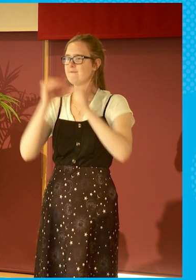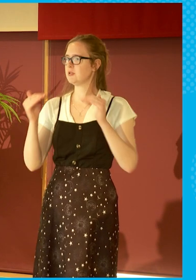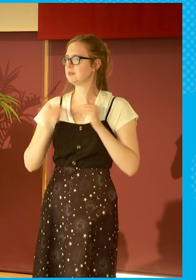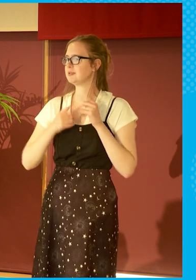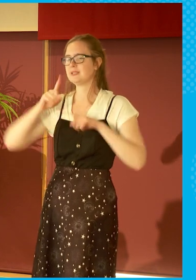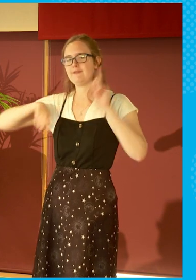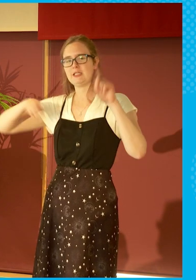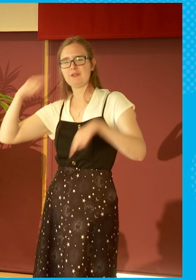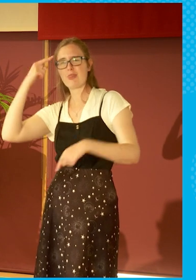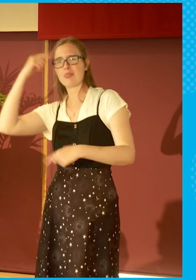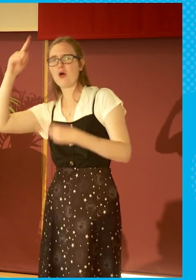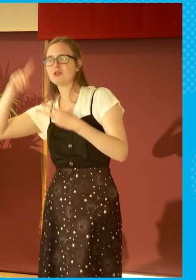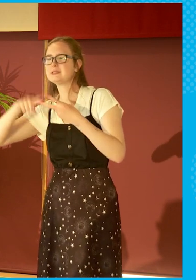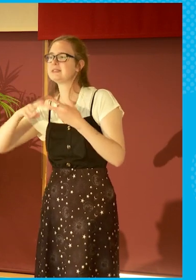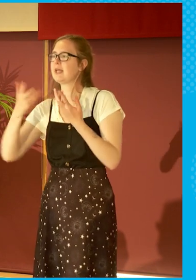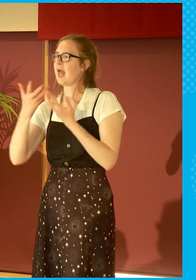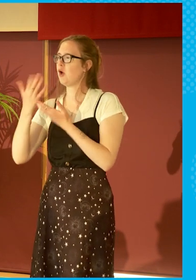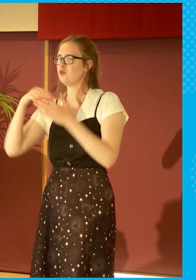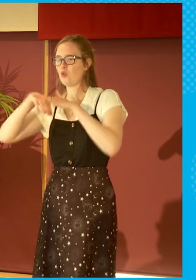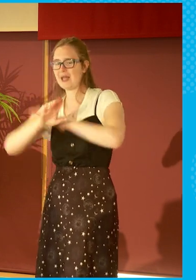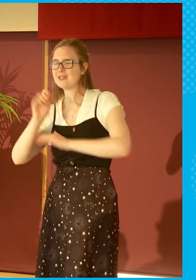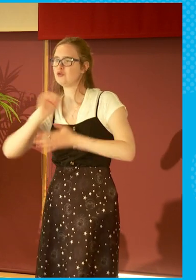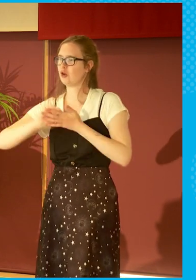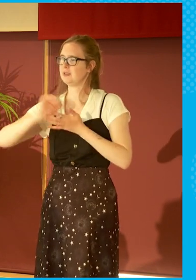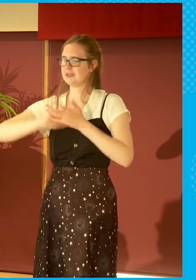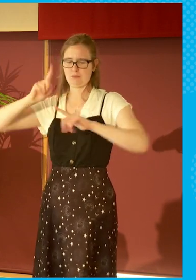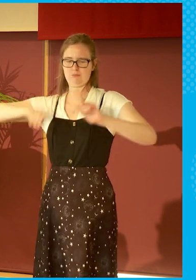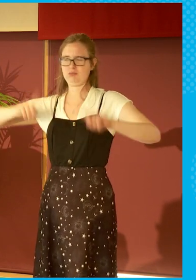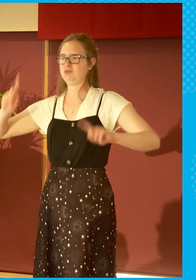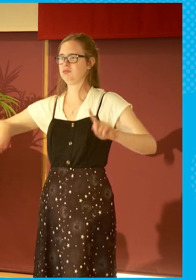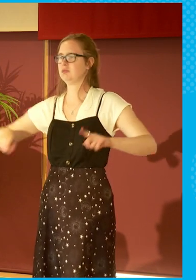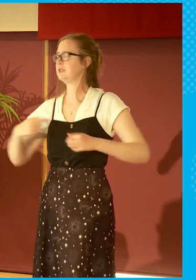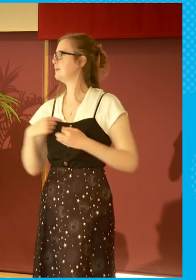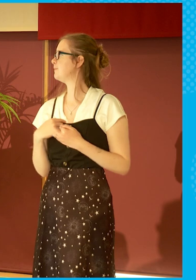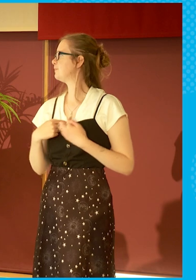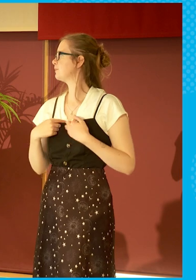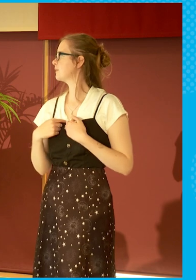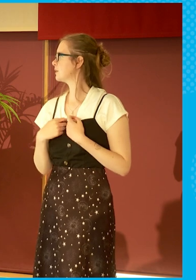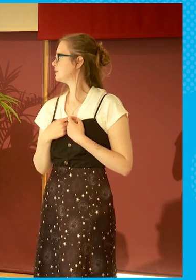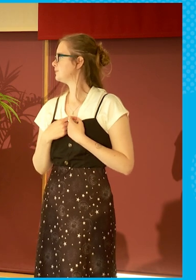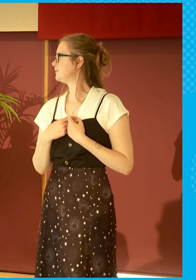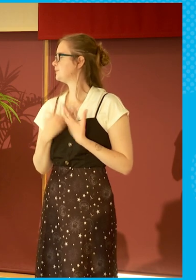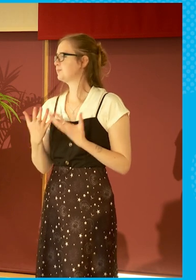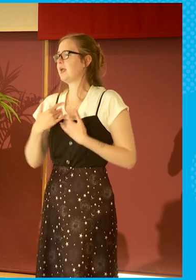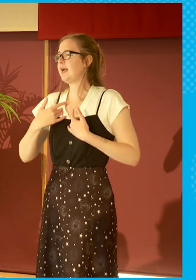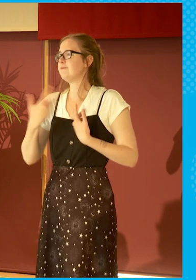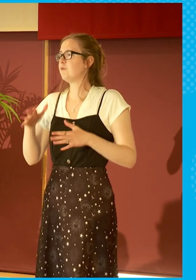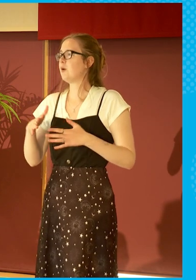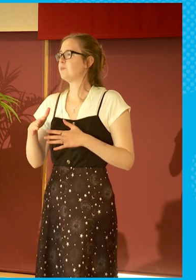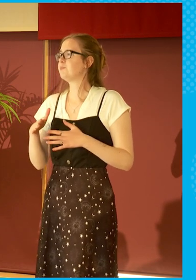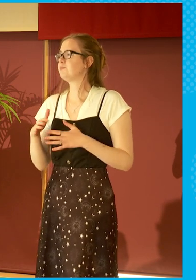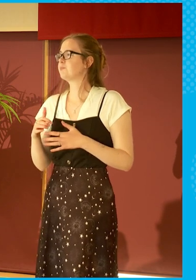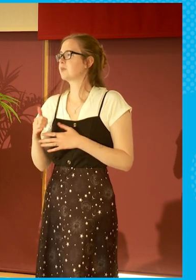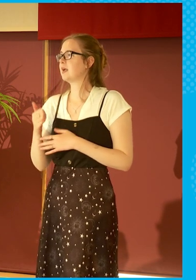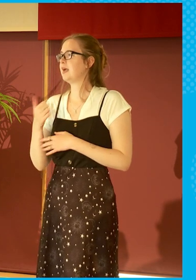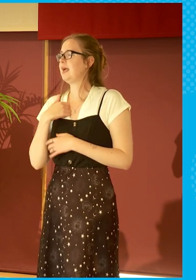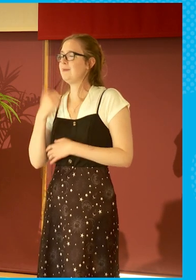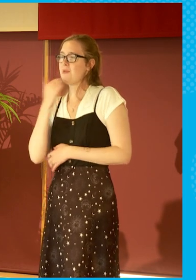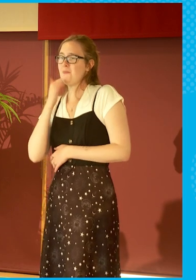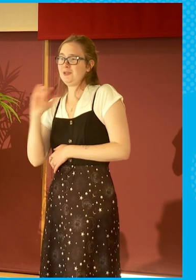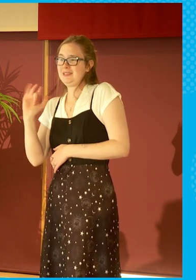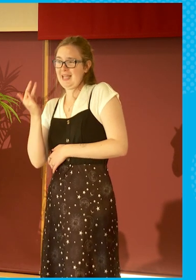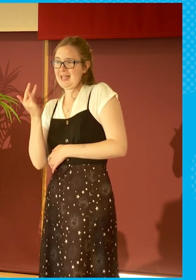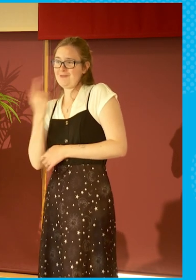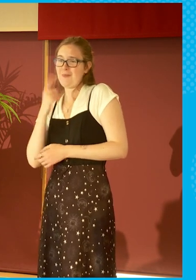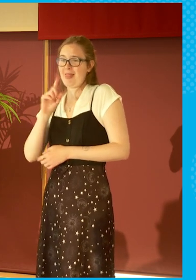diversity of roots in, you know, and I came up a big, big, you know, number 10 of 11 children, big